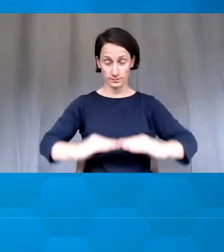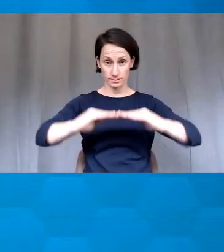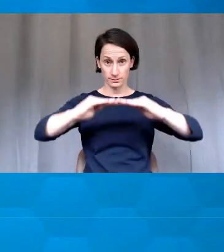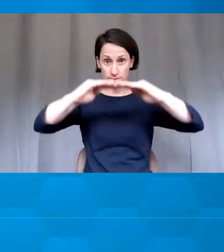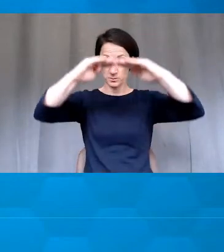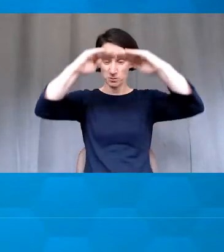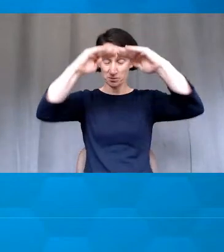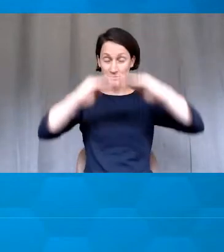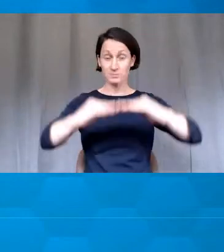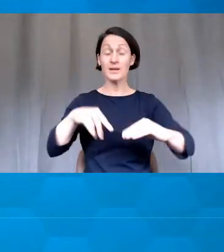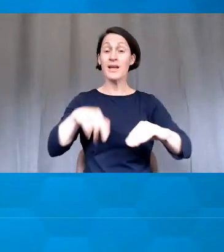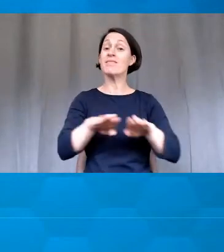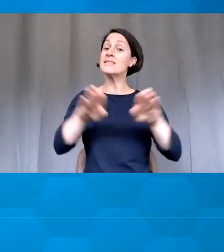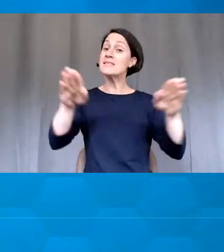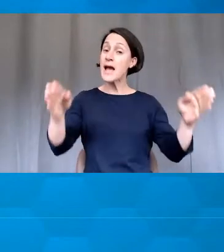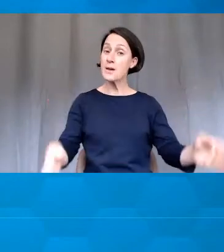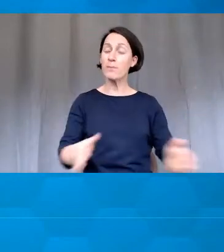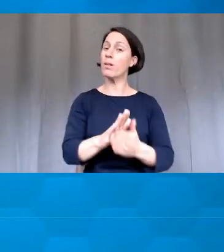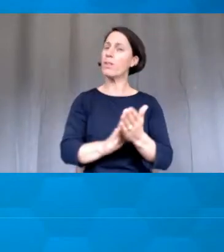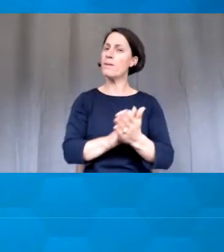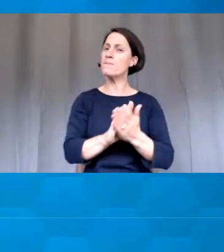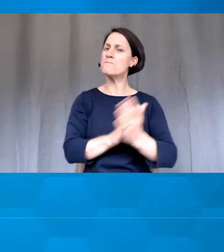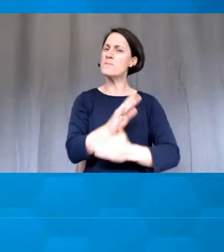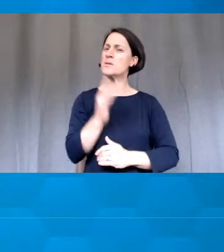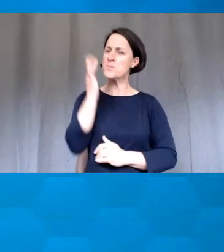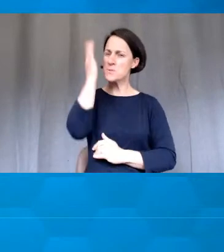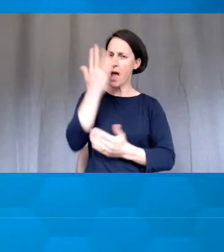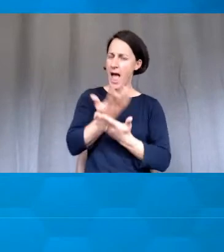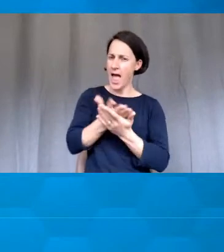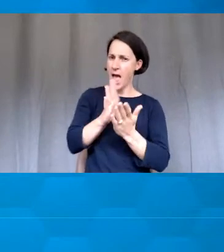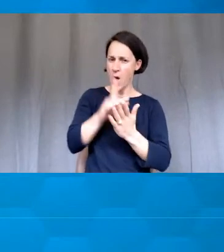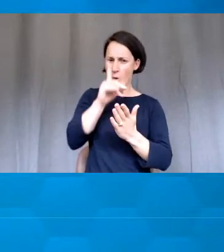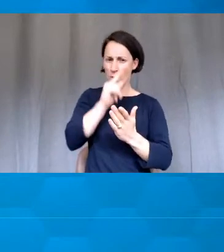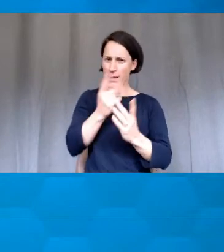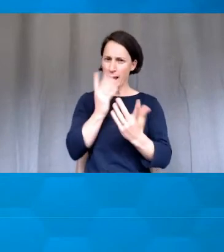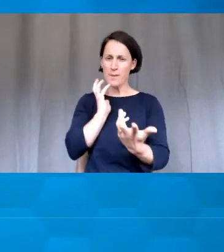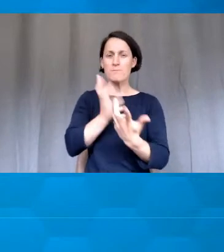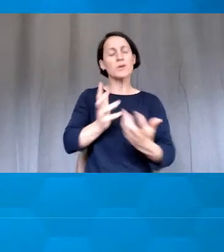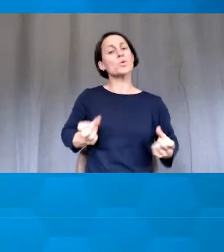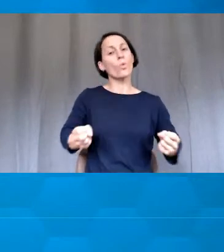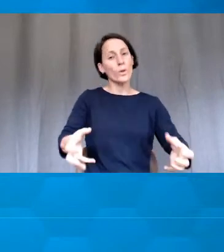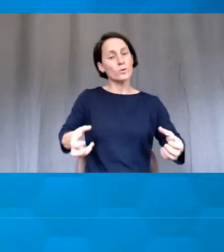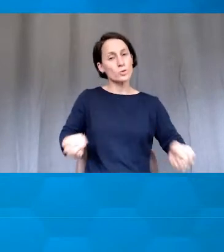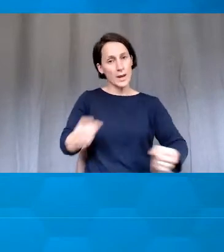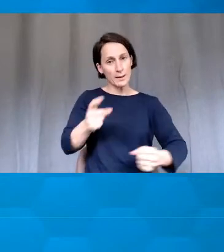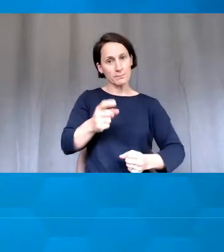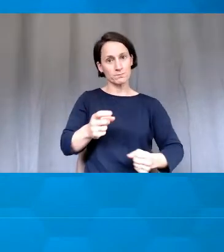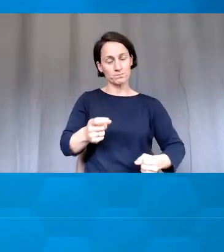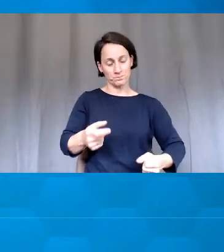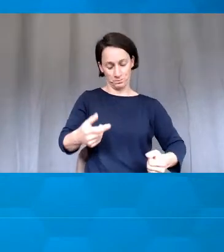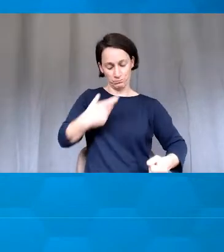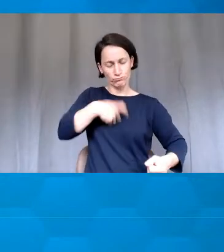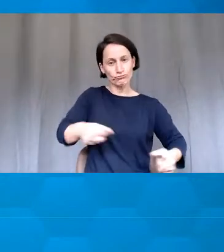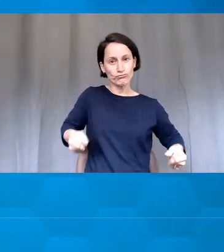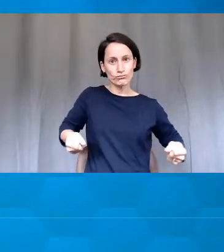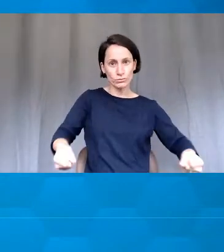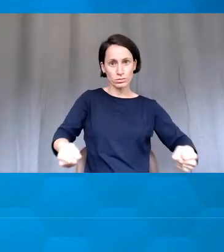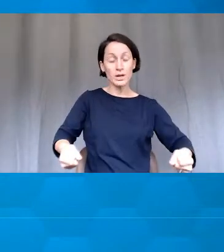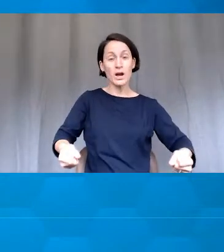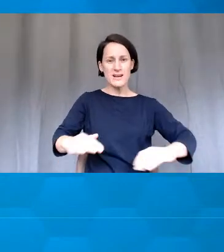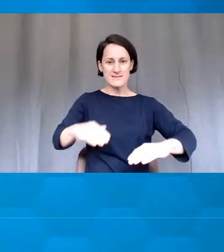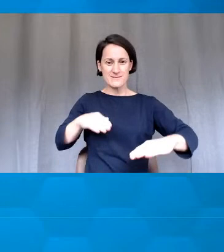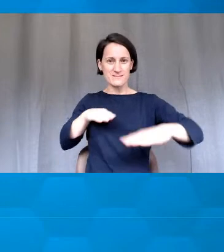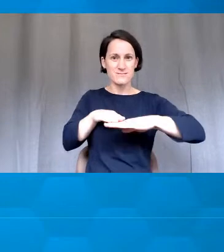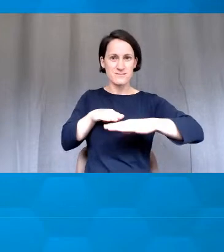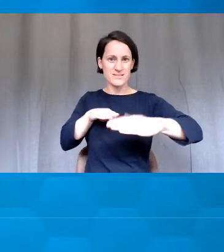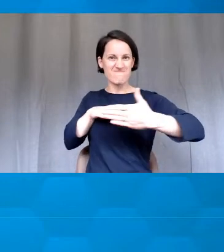designed with wheelchair access in mind. So that if you do have a specific need at a presenter